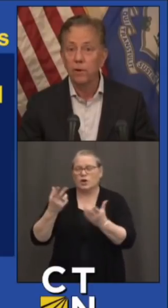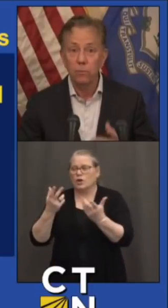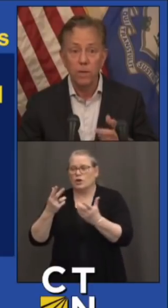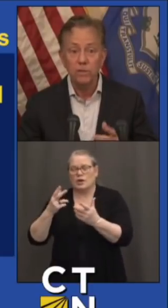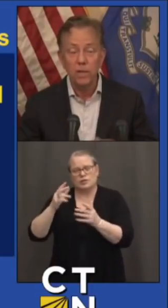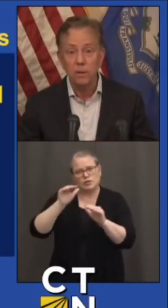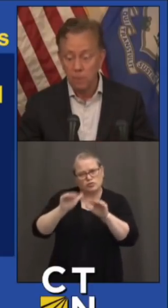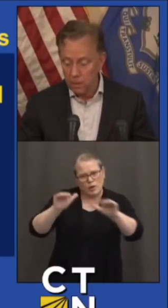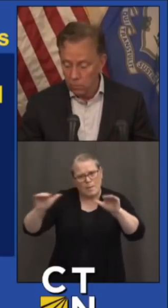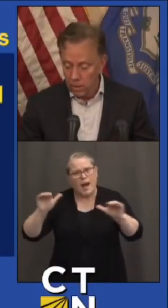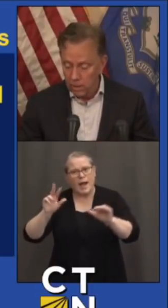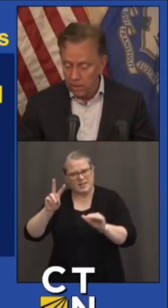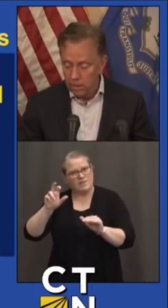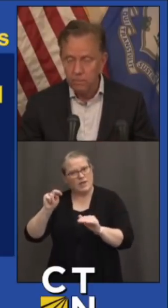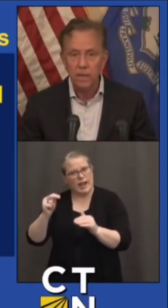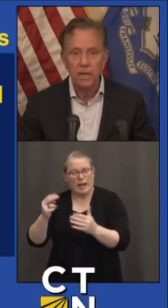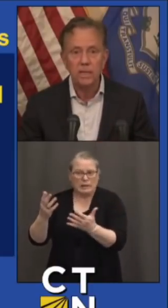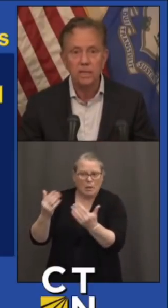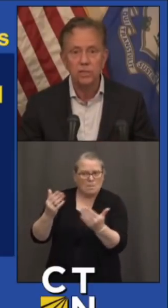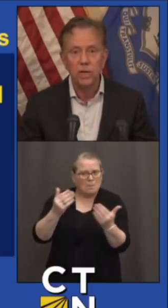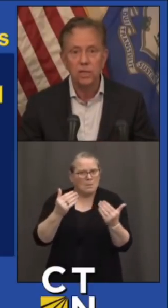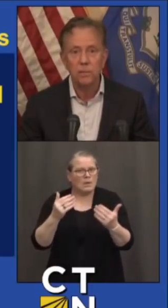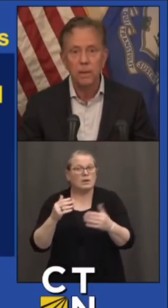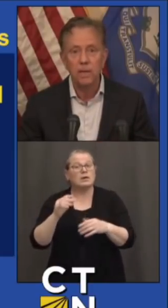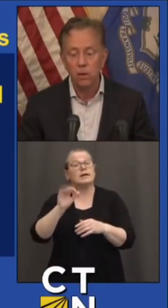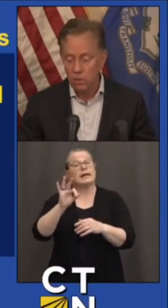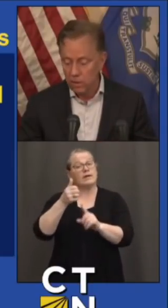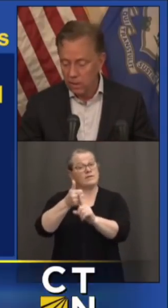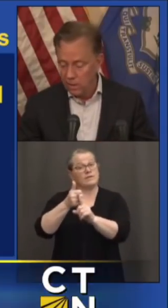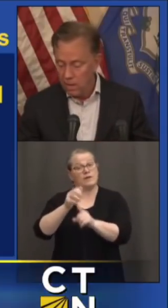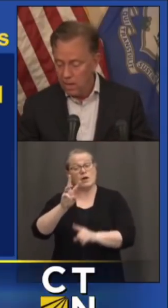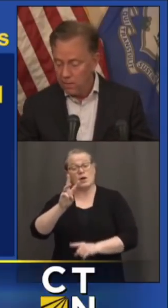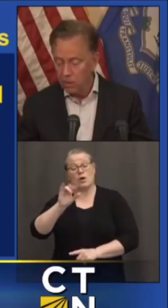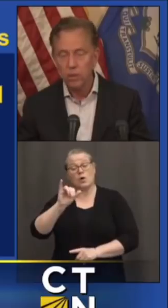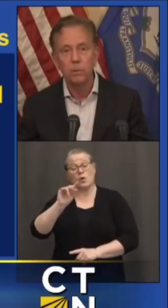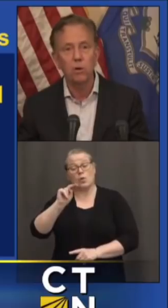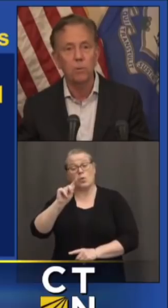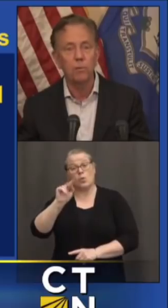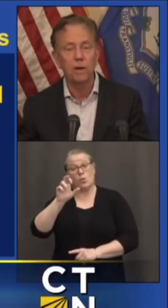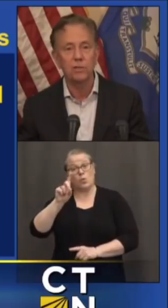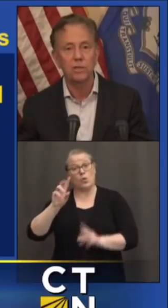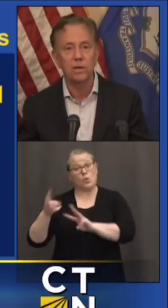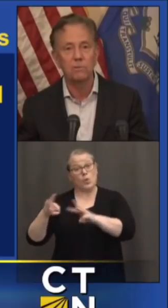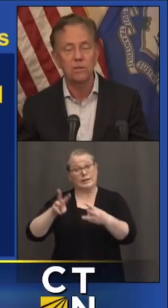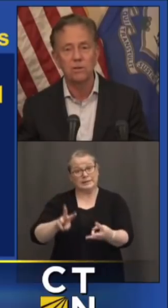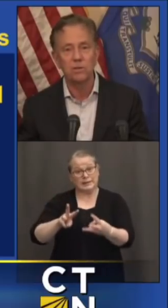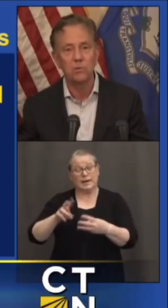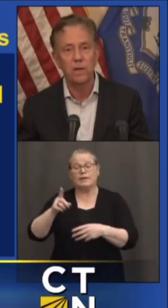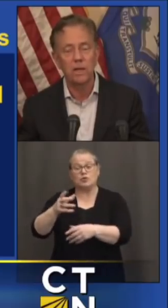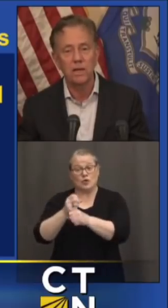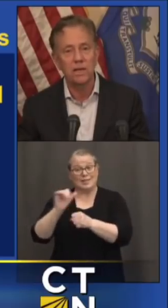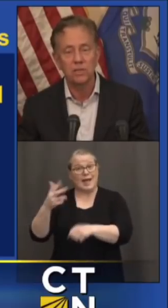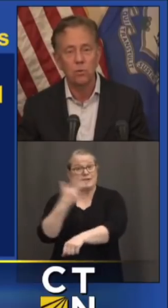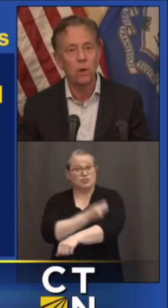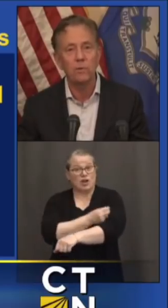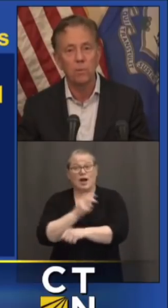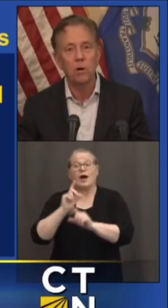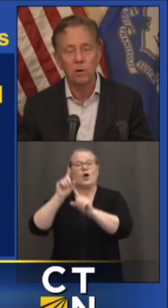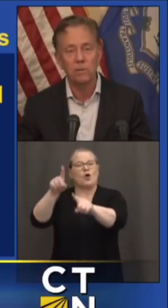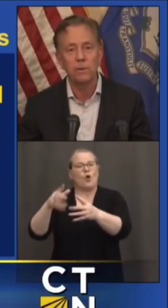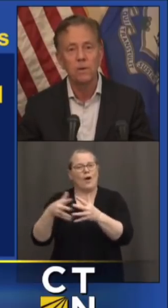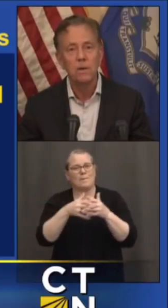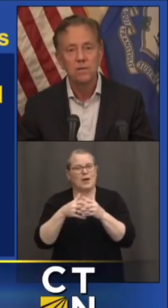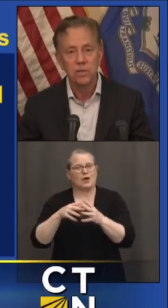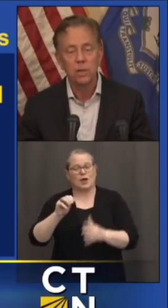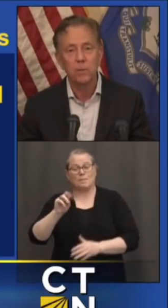If you're in Winstead, by the way, and you get that shot, you may go to the American Mural Project. I was there this weekend. It's quite